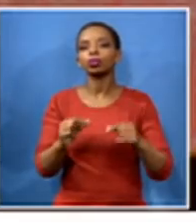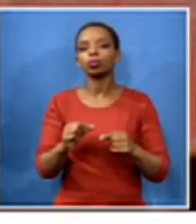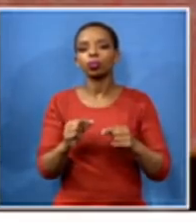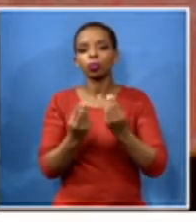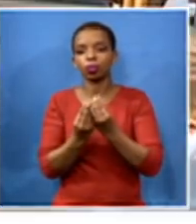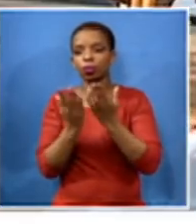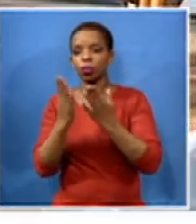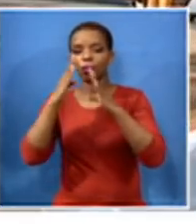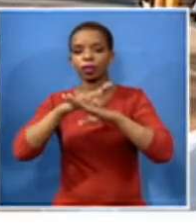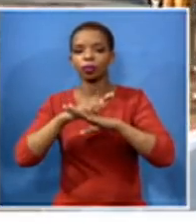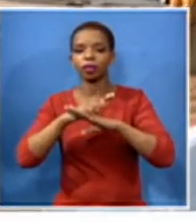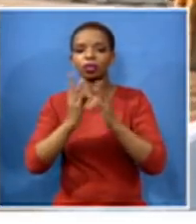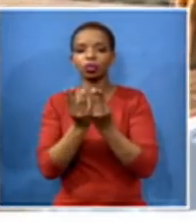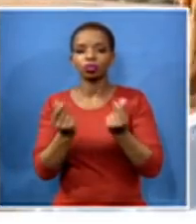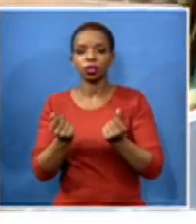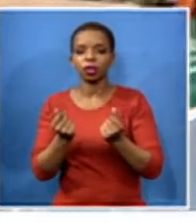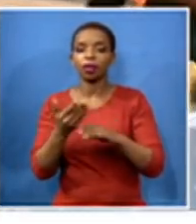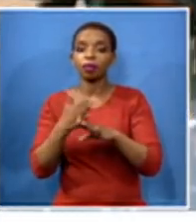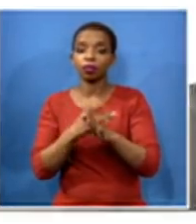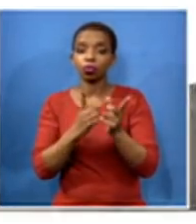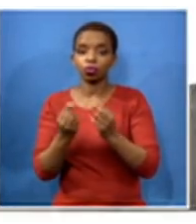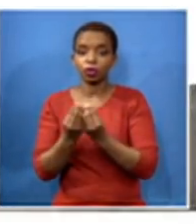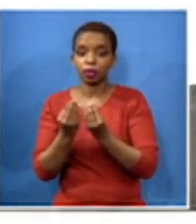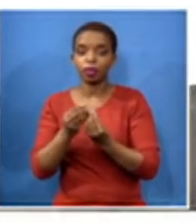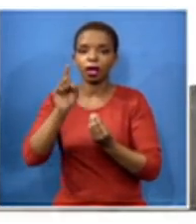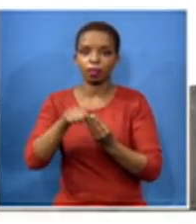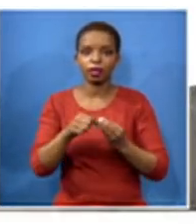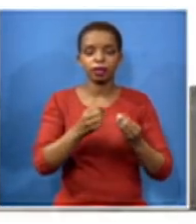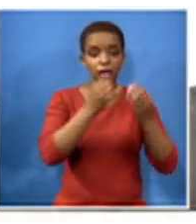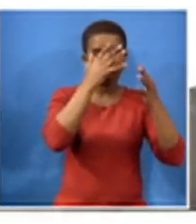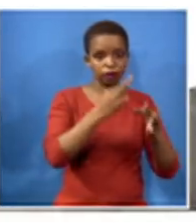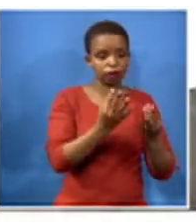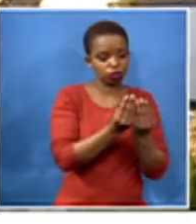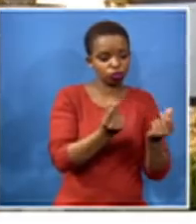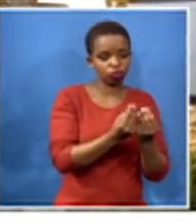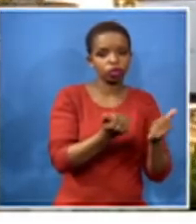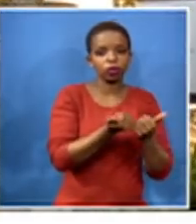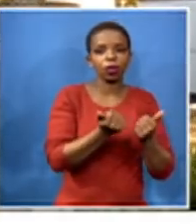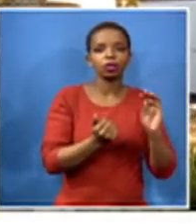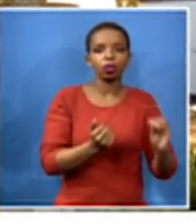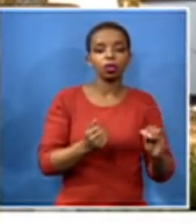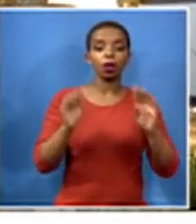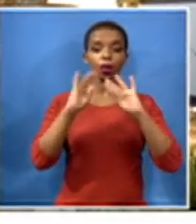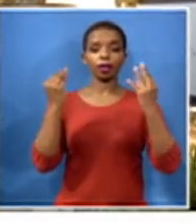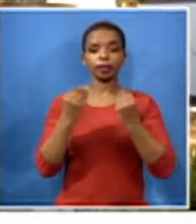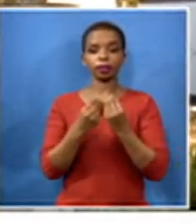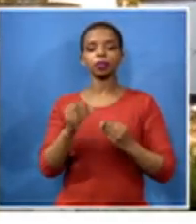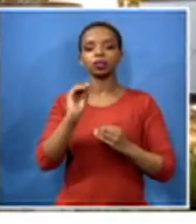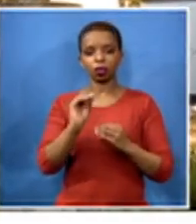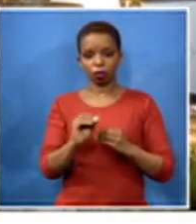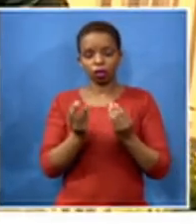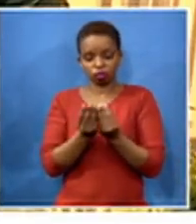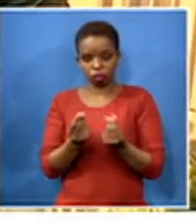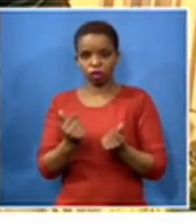before you uh you do something you must have a solution as the organization with a solution that characters